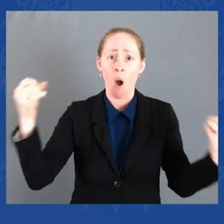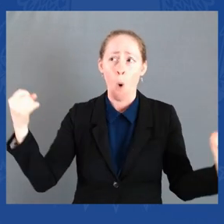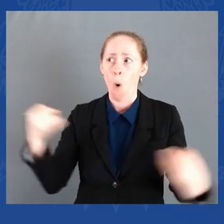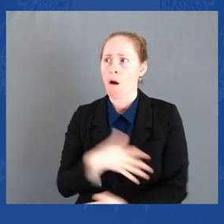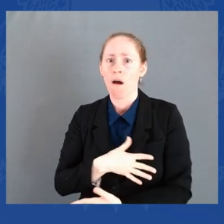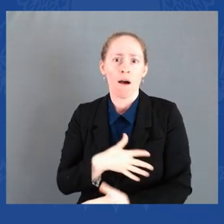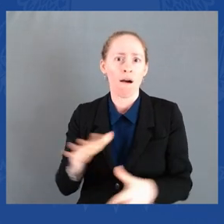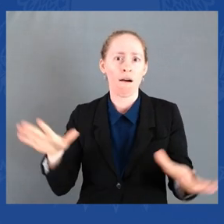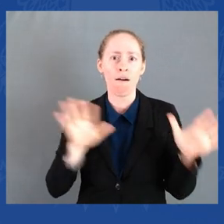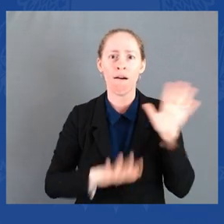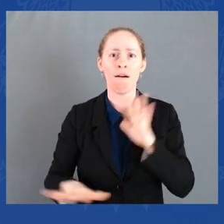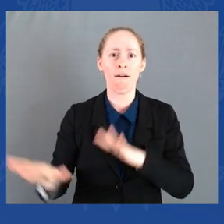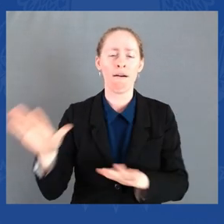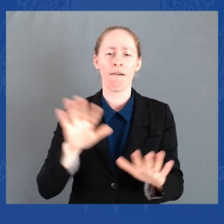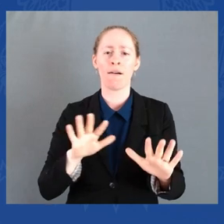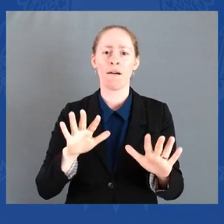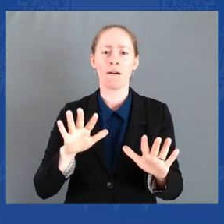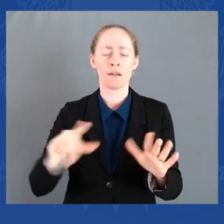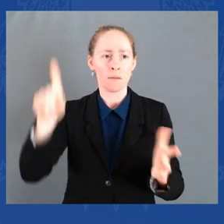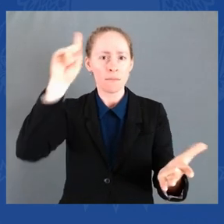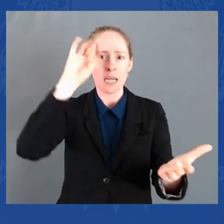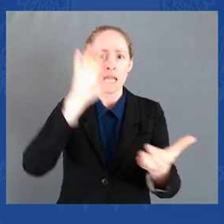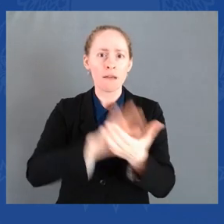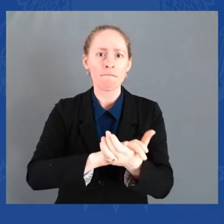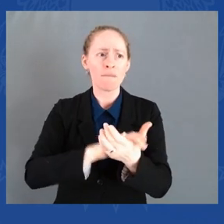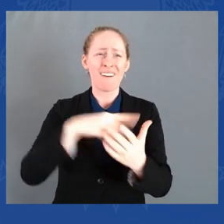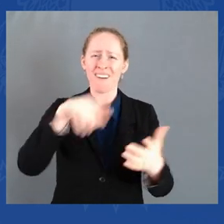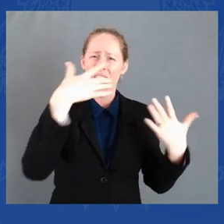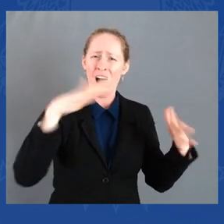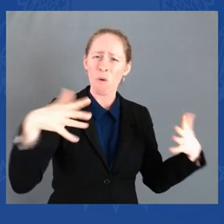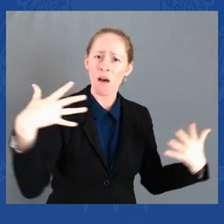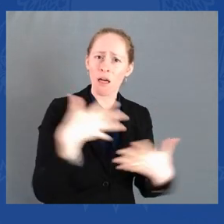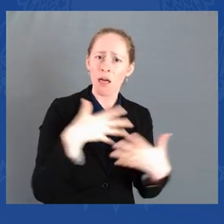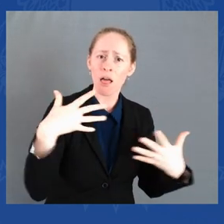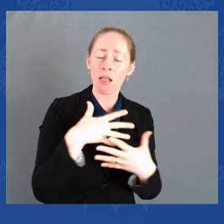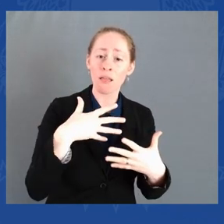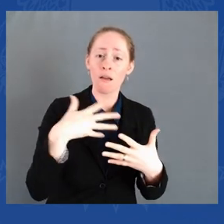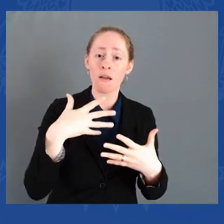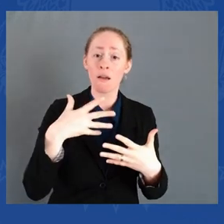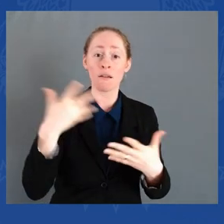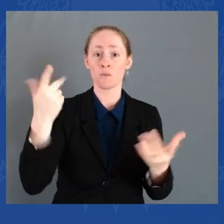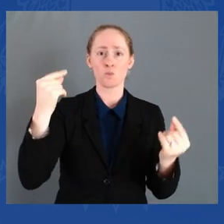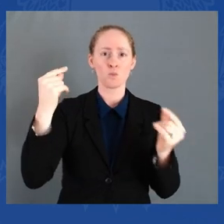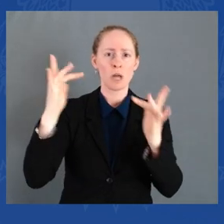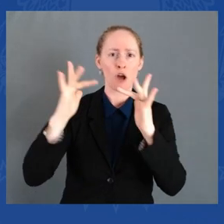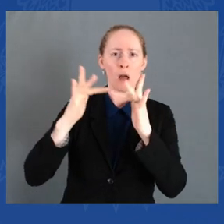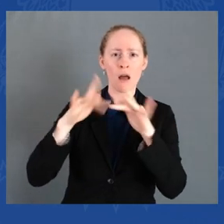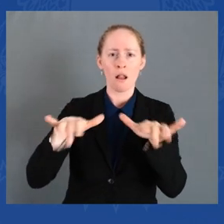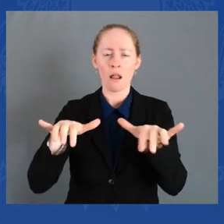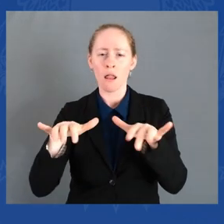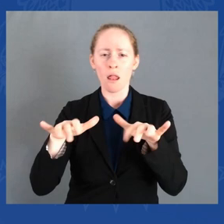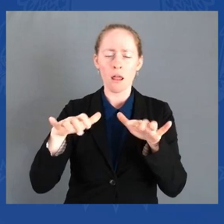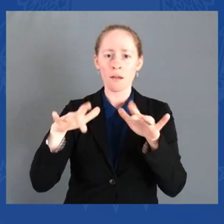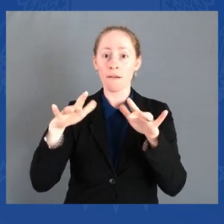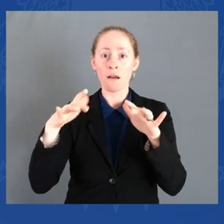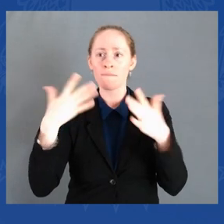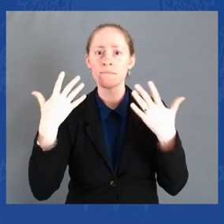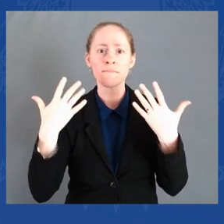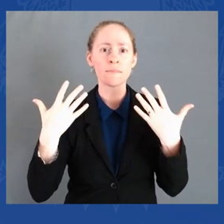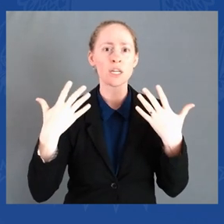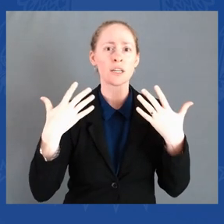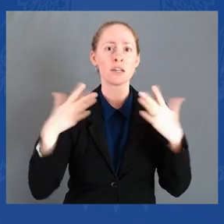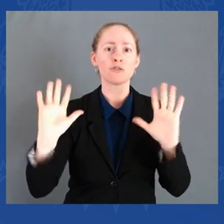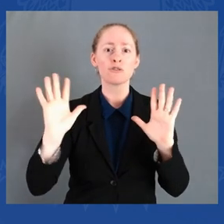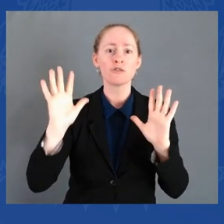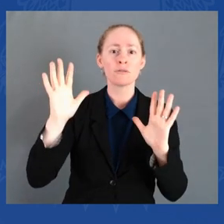on the Internet and other means by talking about how we're going to be overtaken. That's why, one year ago, with the help of